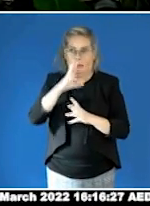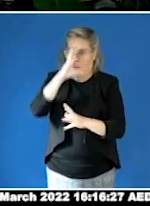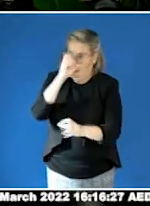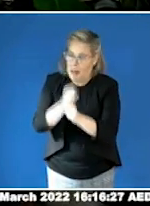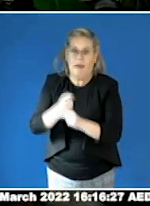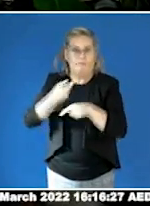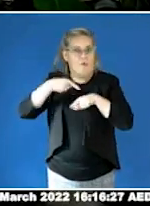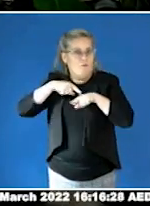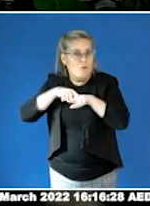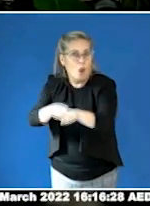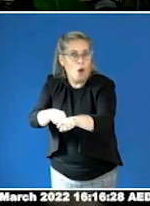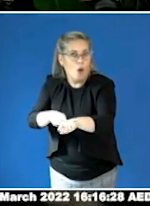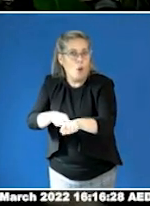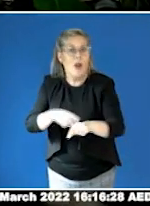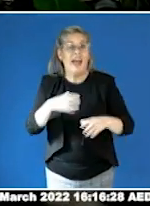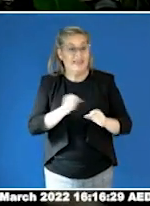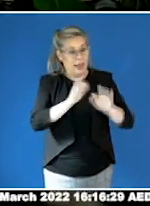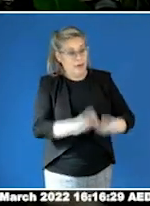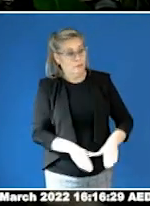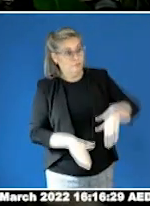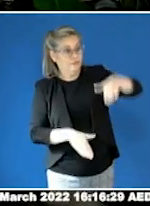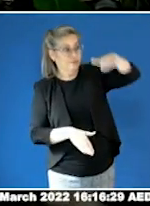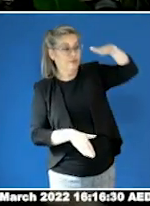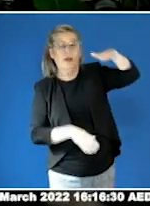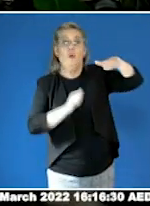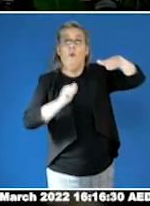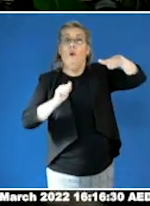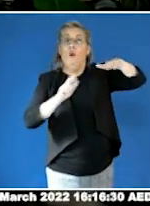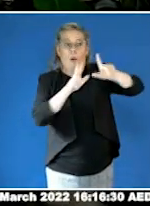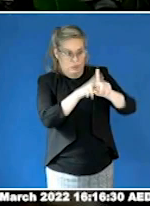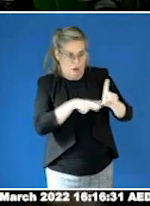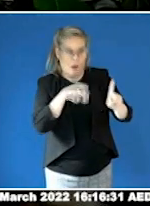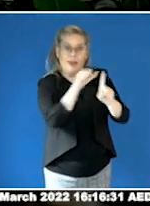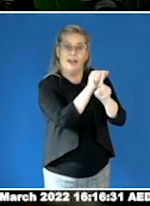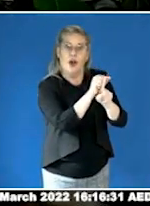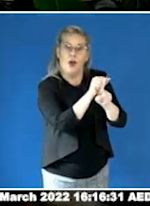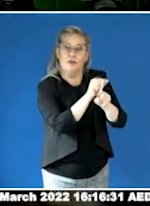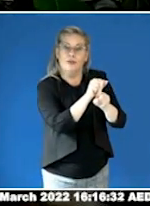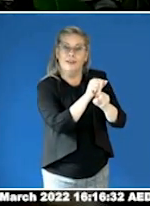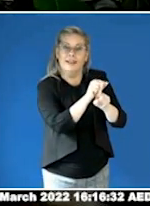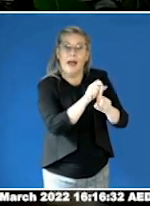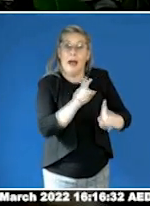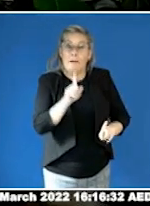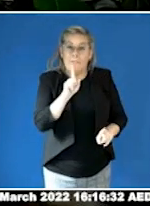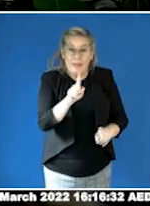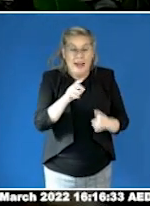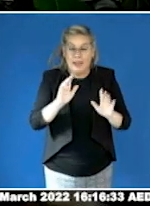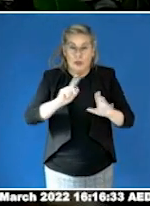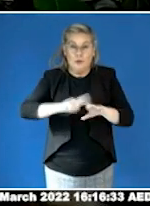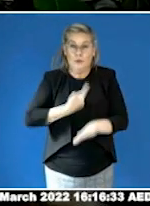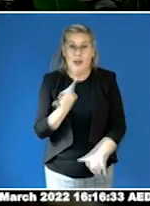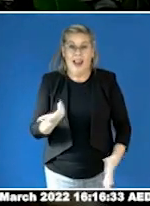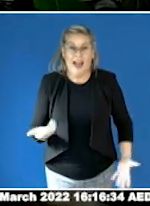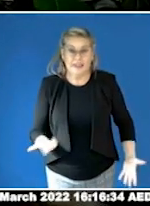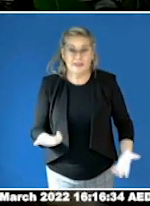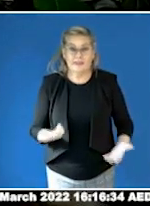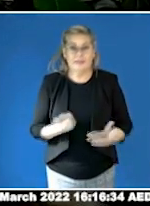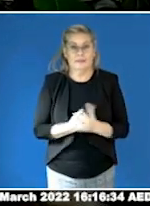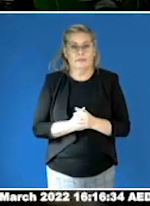second recommendation, again, is preventative, but I know I spoke from the heart when I talked about yellow ladybugs and what it means